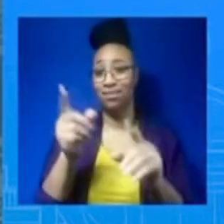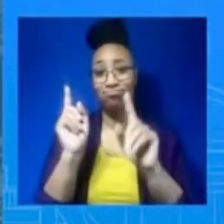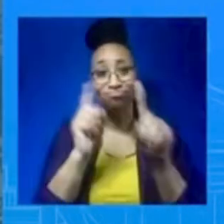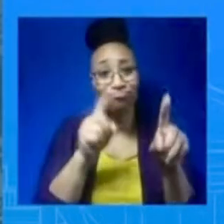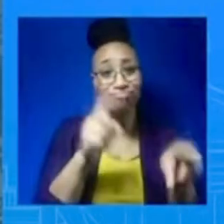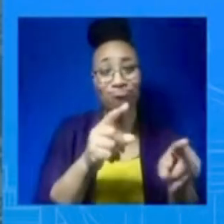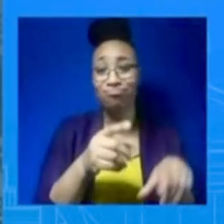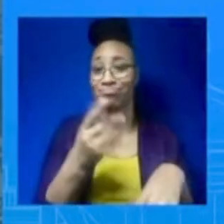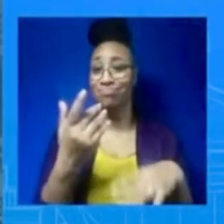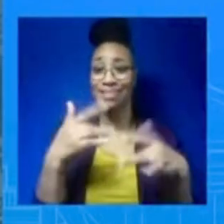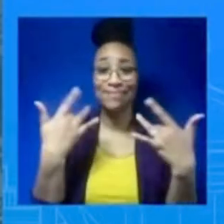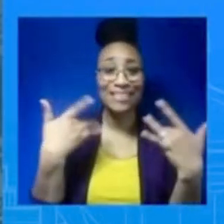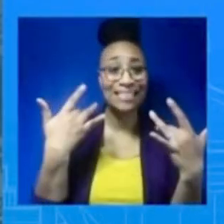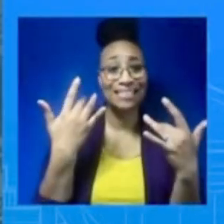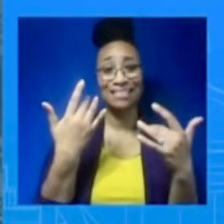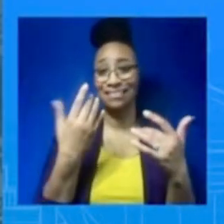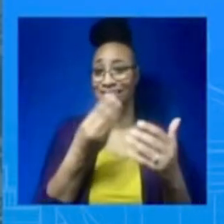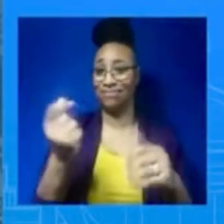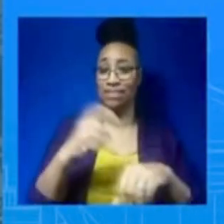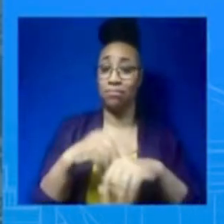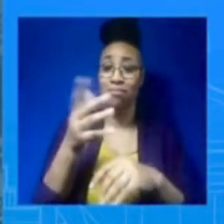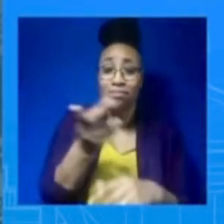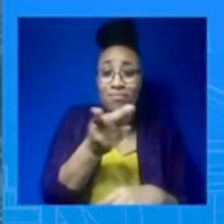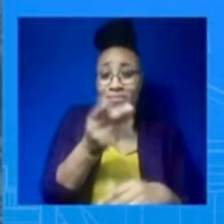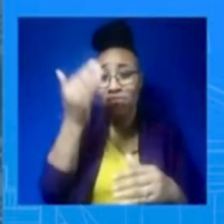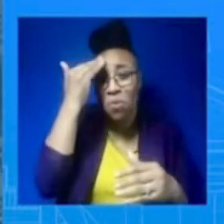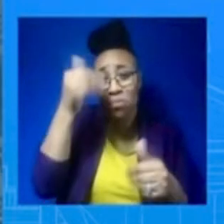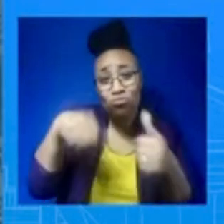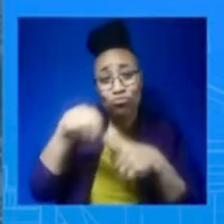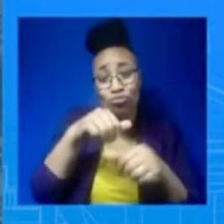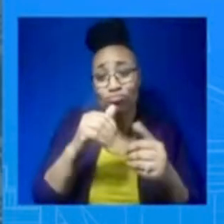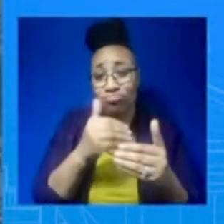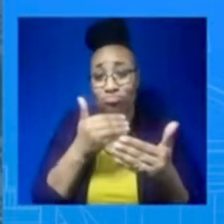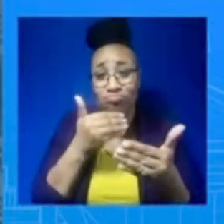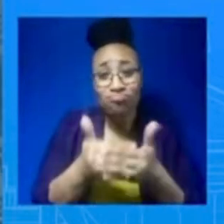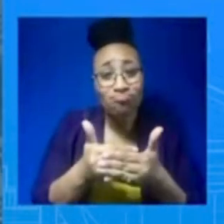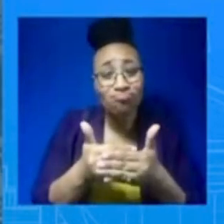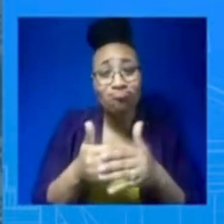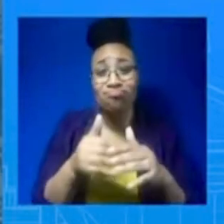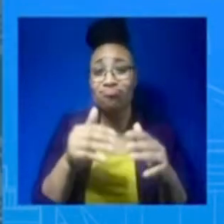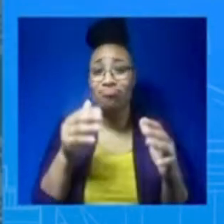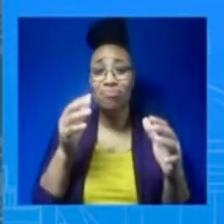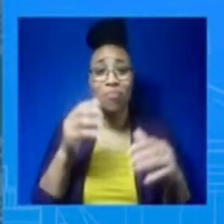think, you know, the President and the First Lady put out a very heartfelt tweet